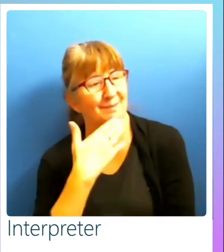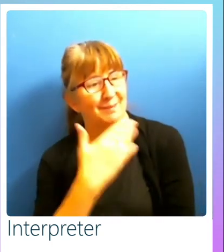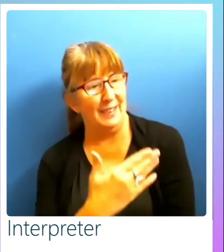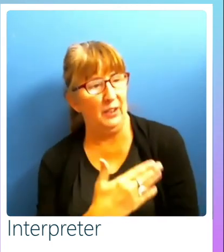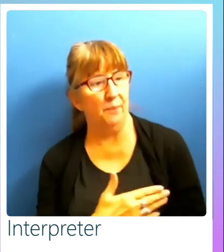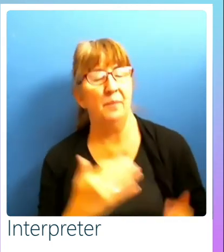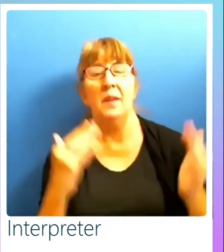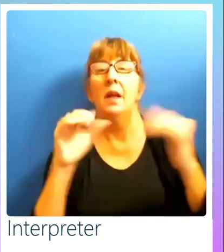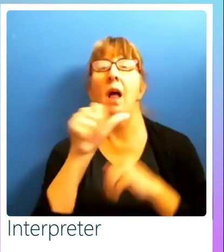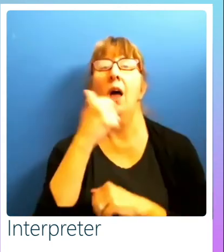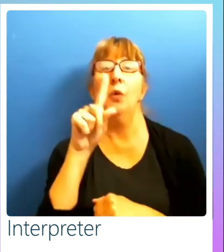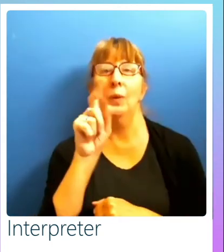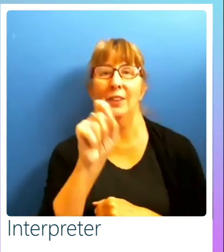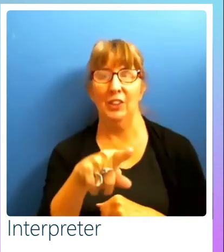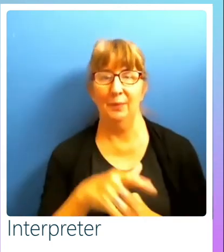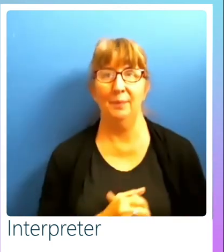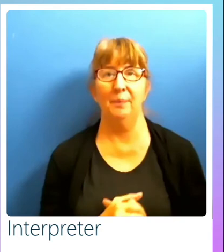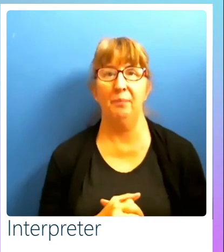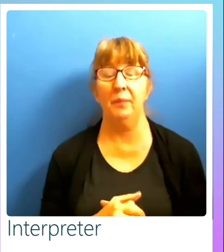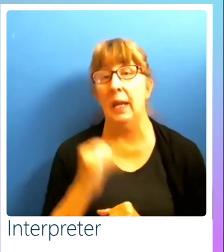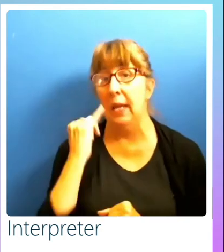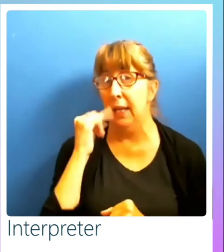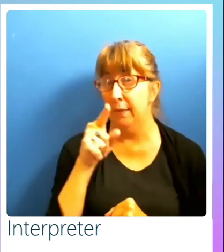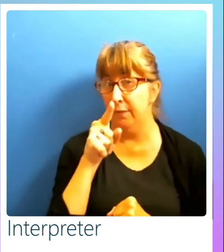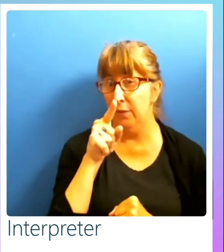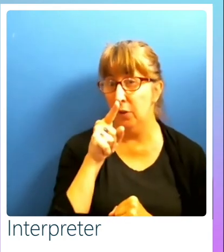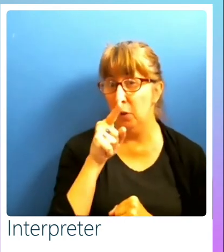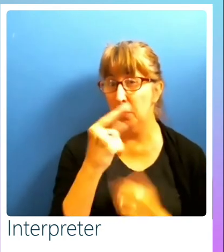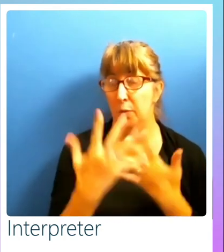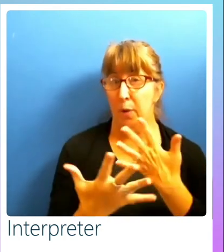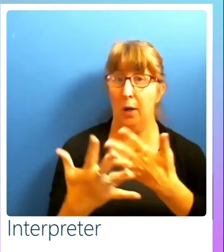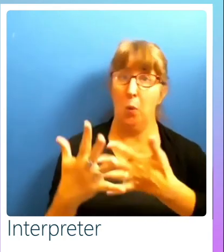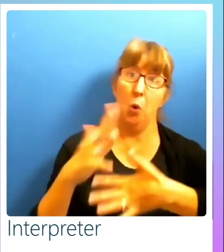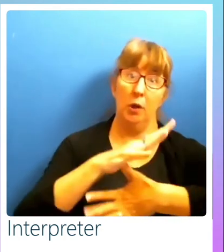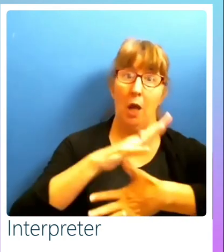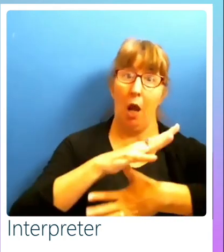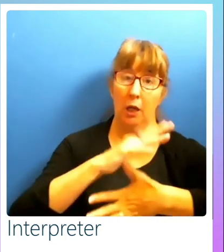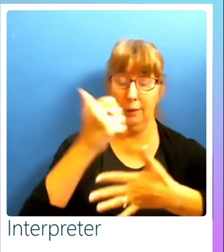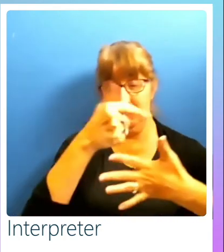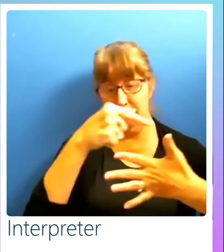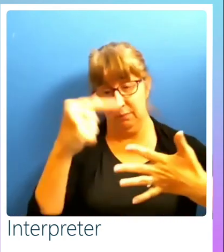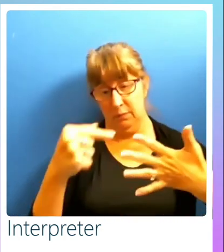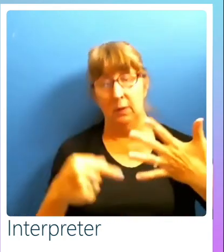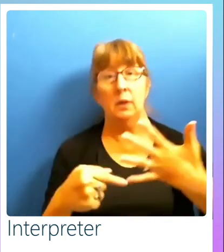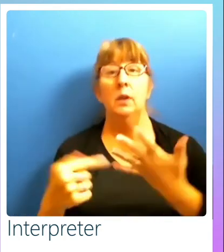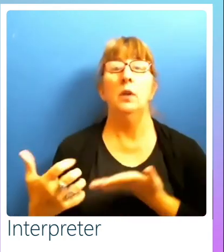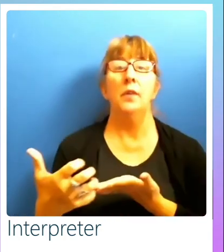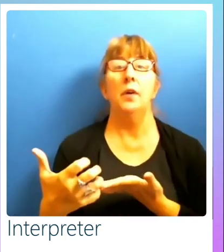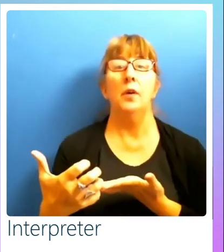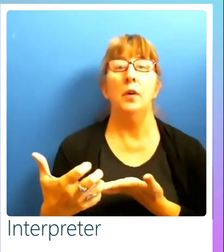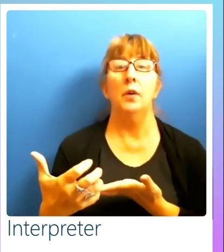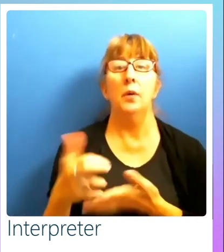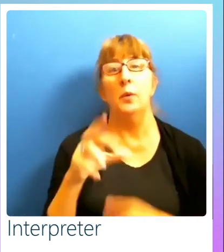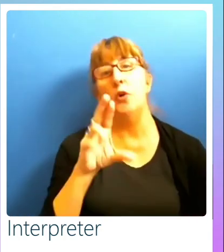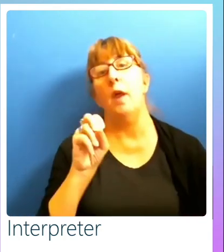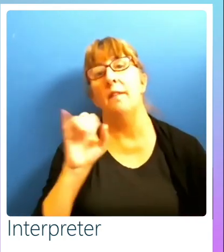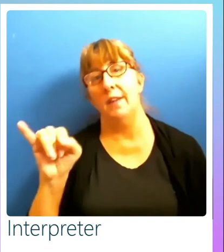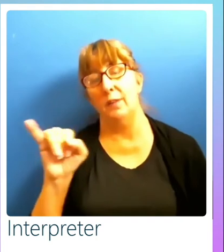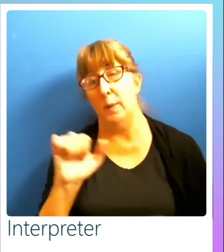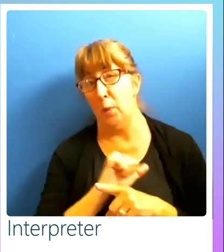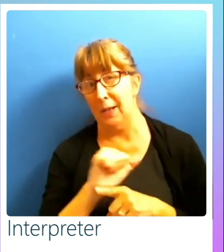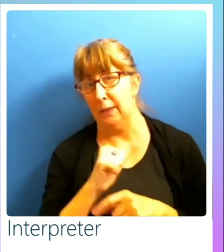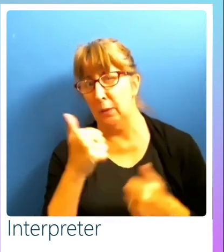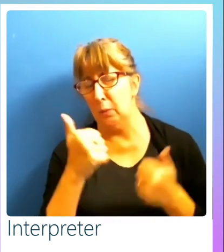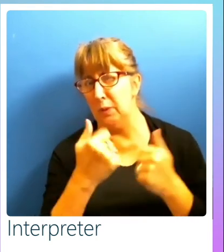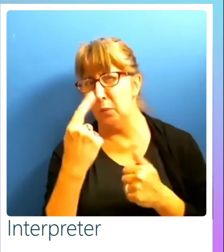Here's another question. If you were to prioritize the various return on investment practices, which one do you think is